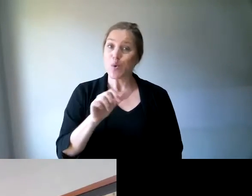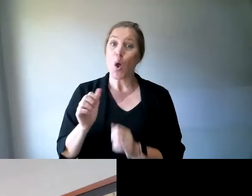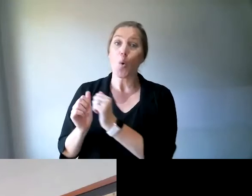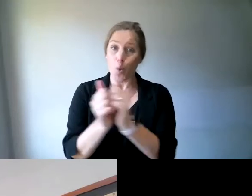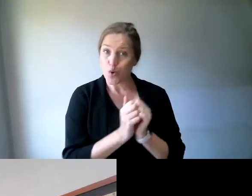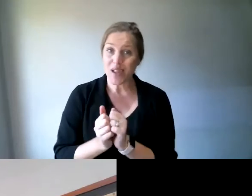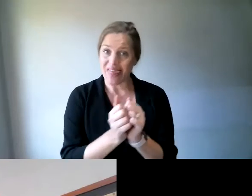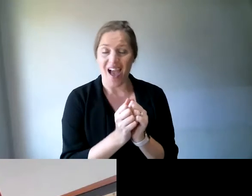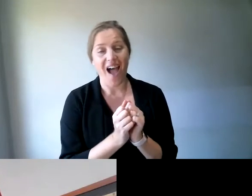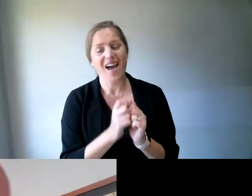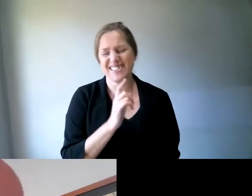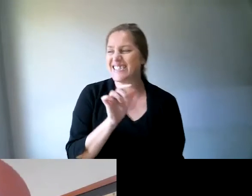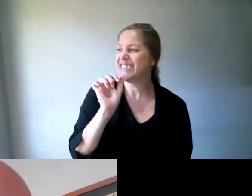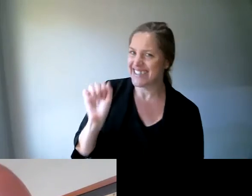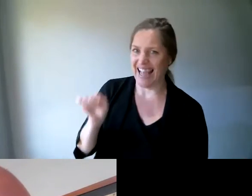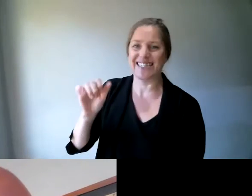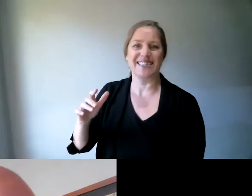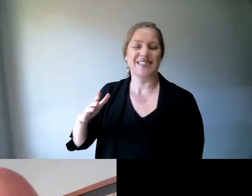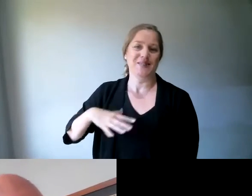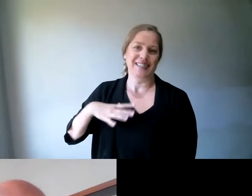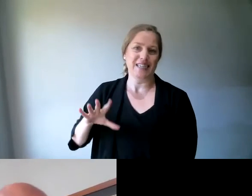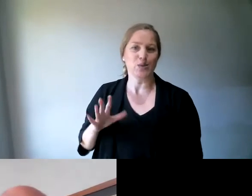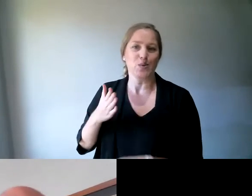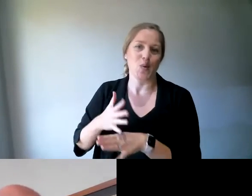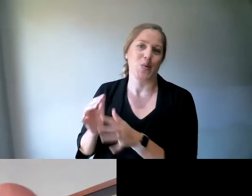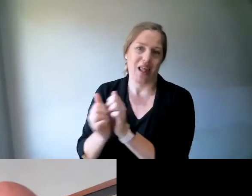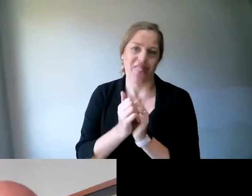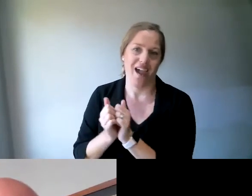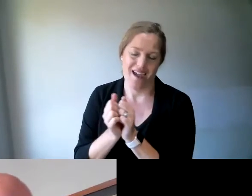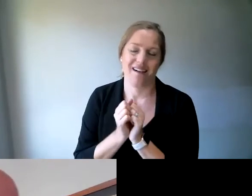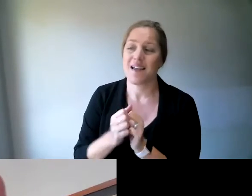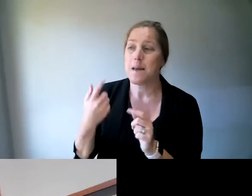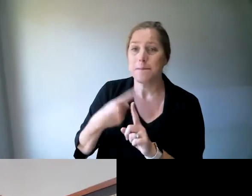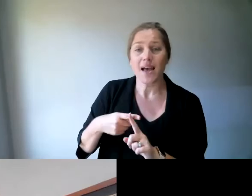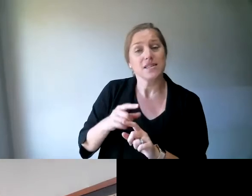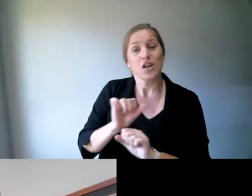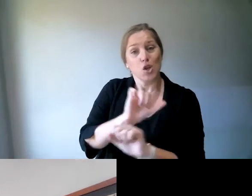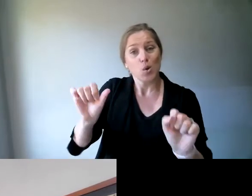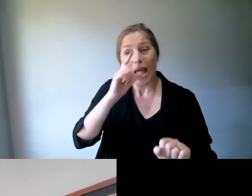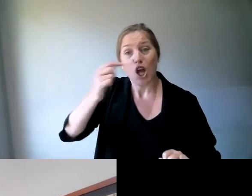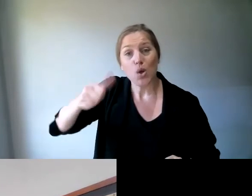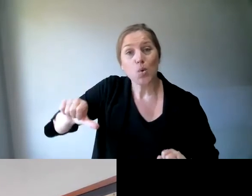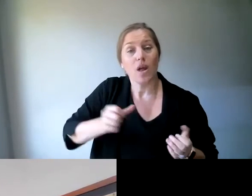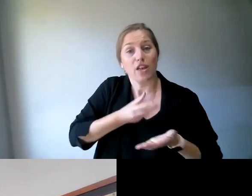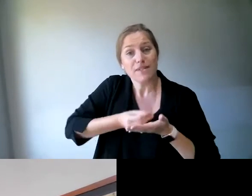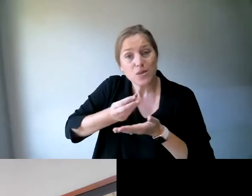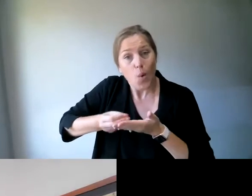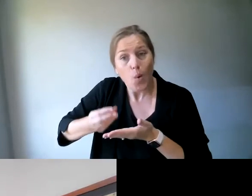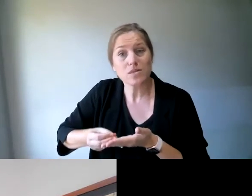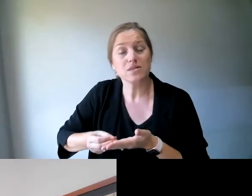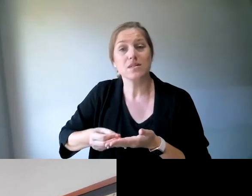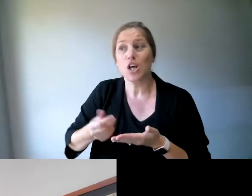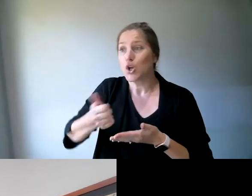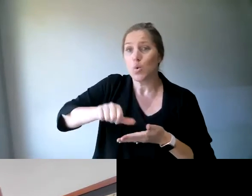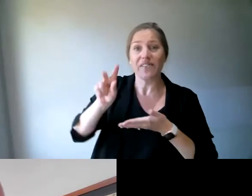once again, Lauren, the material that you're going to be distributing to everybody makes it easy. It's a couple of clicks to find out, you